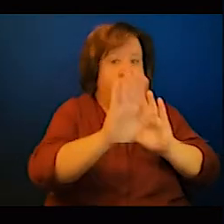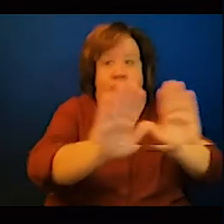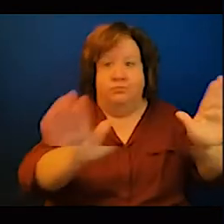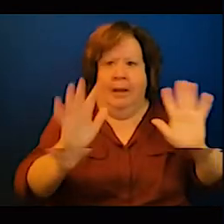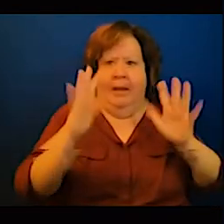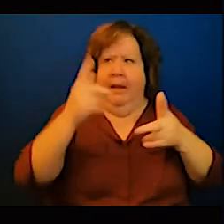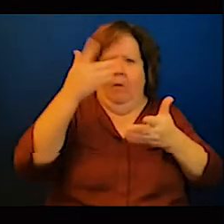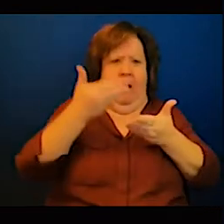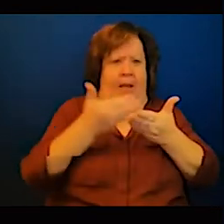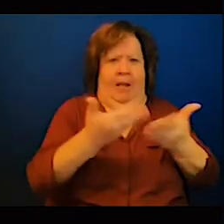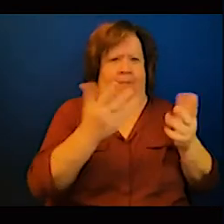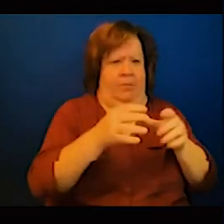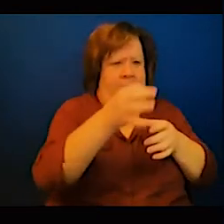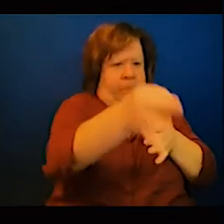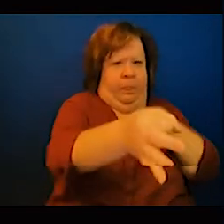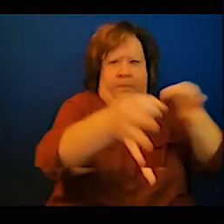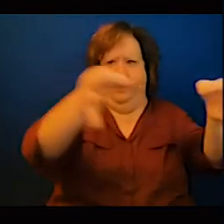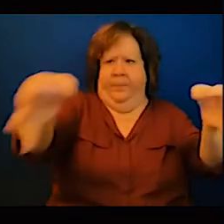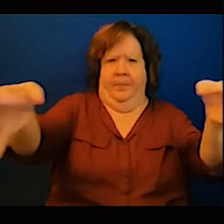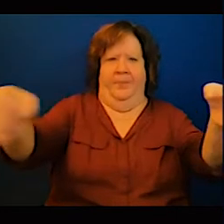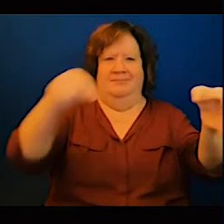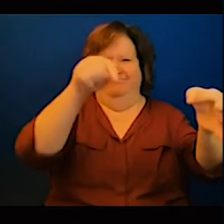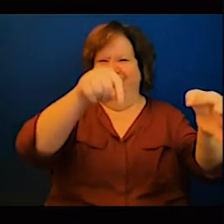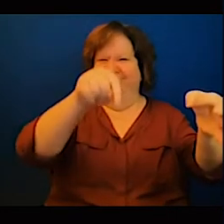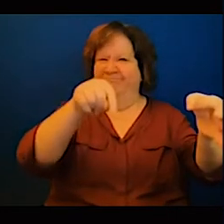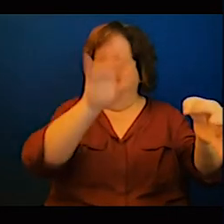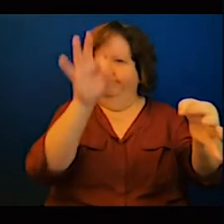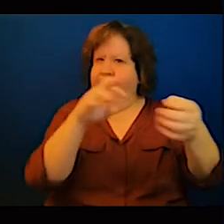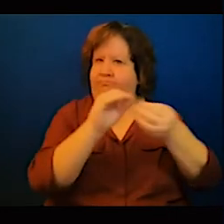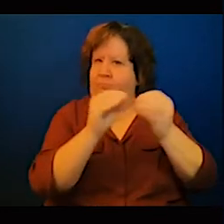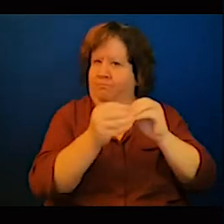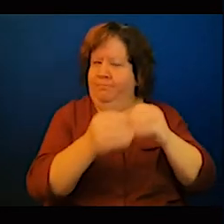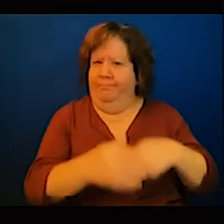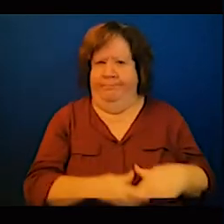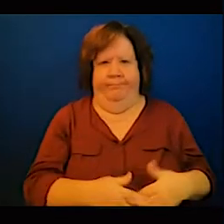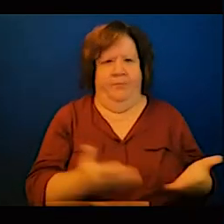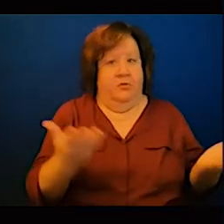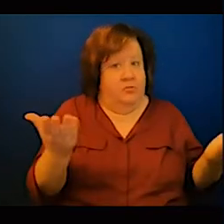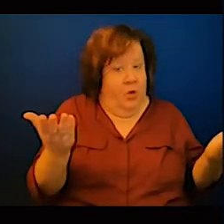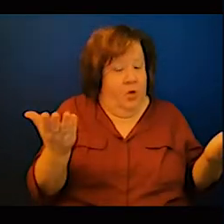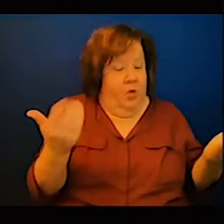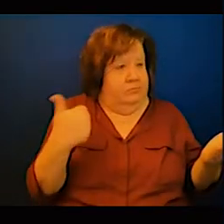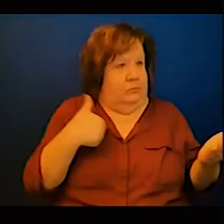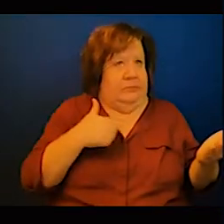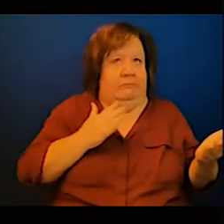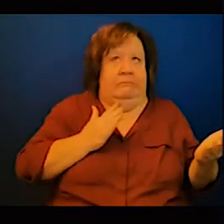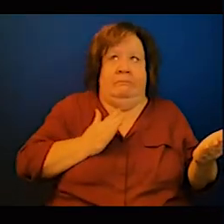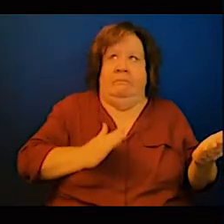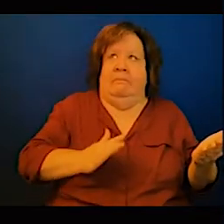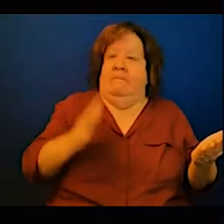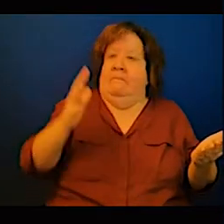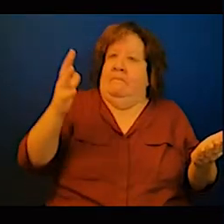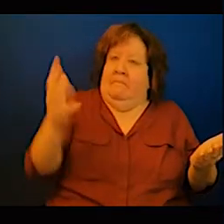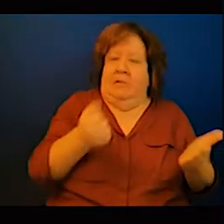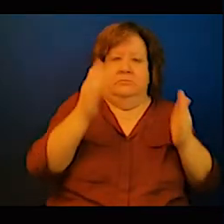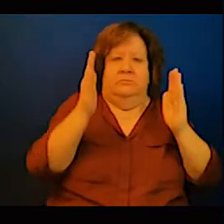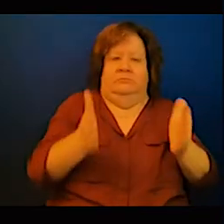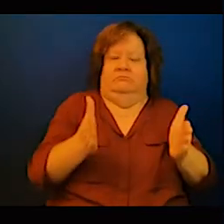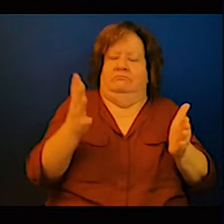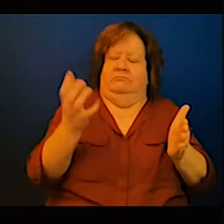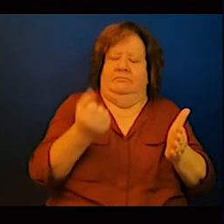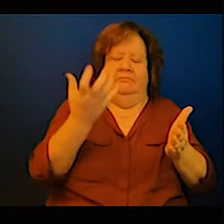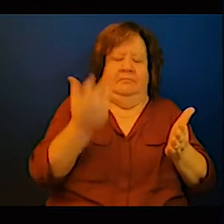able to help save this sector sub sector we need also to come up with